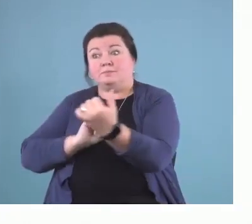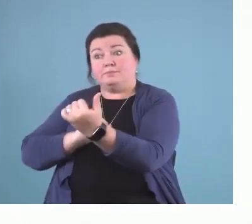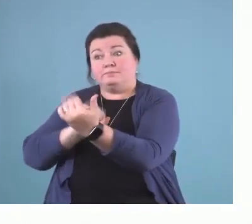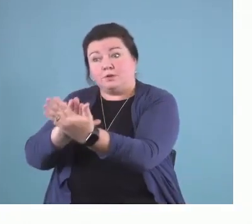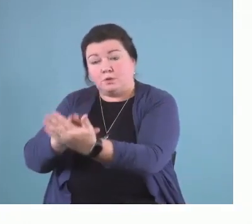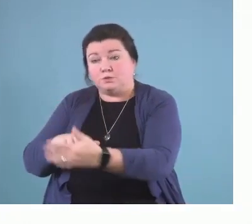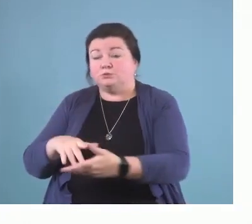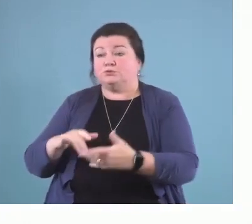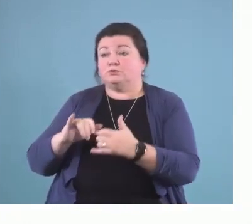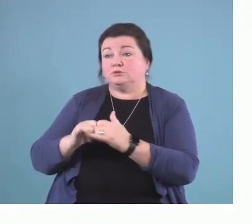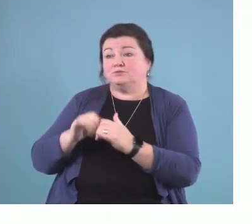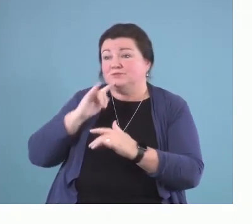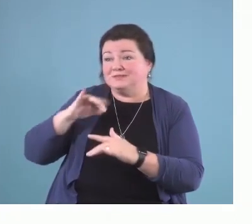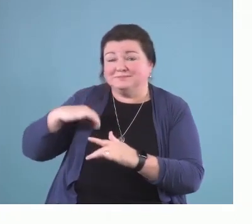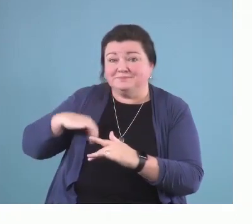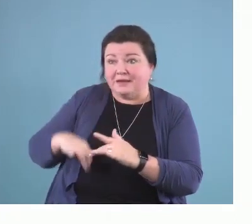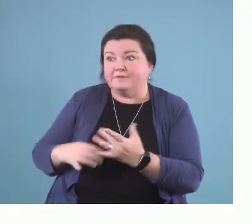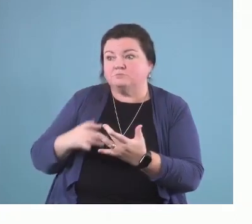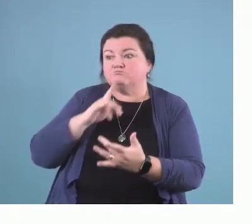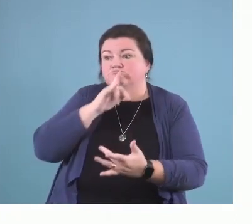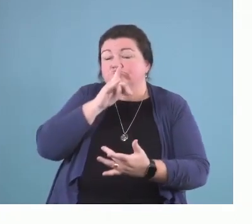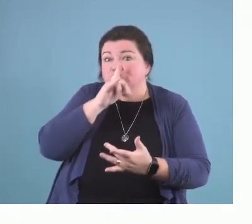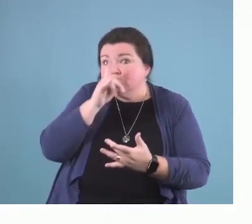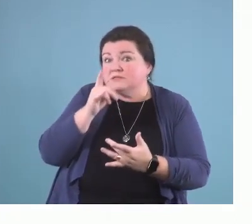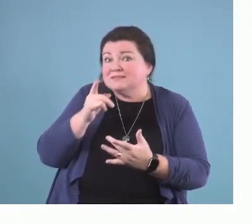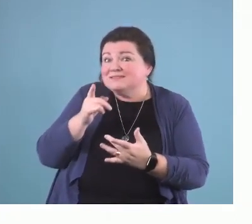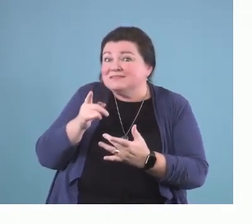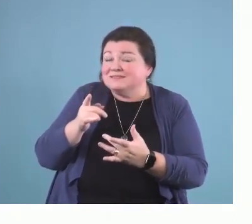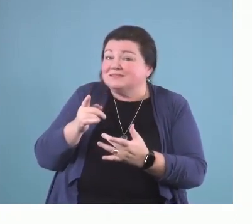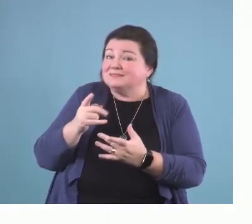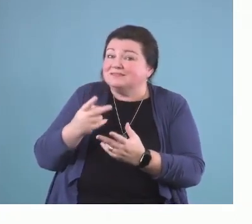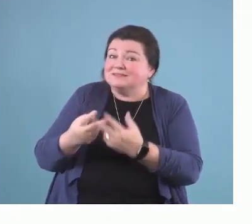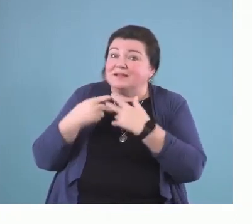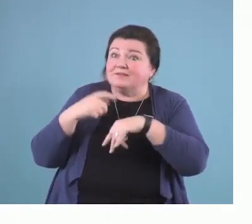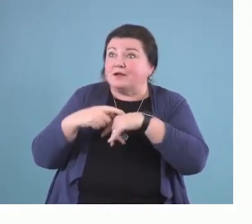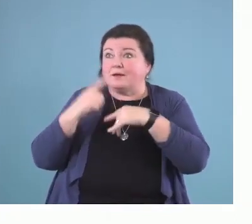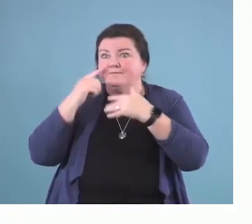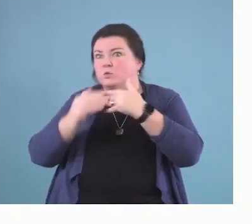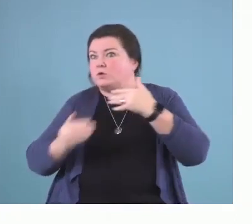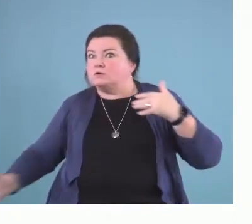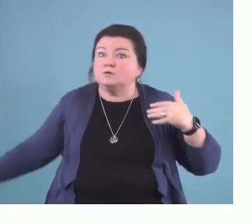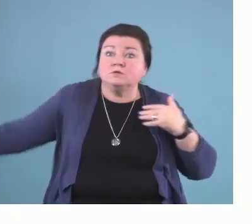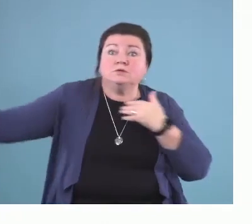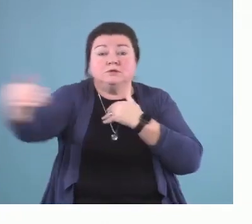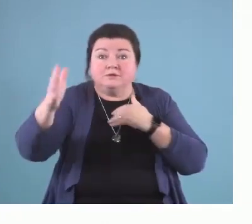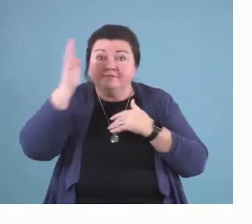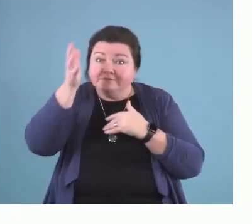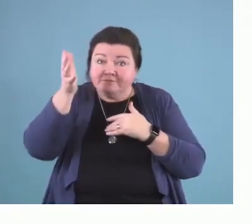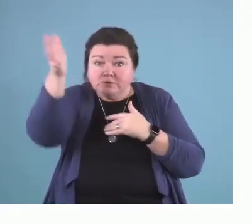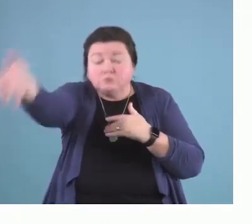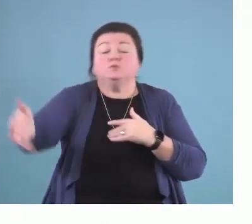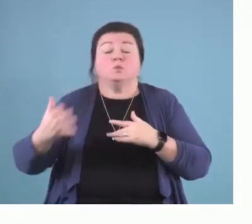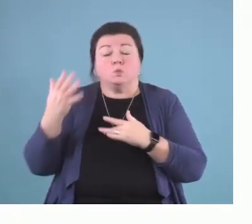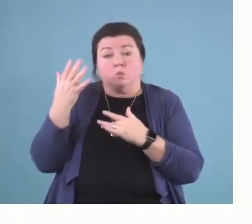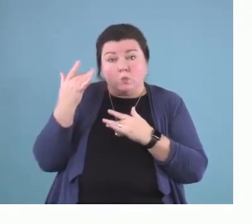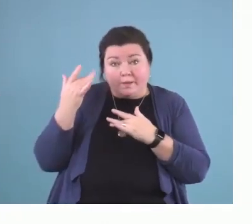people is that it actually is more cost effective in the long run because you're actually able to determine where